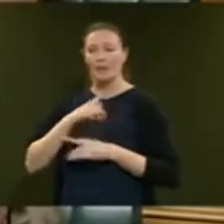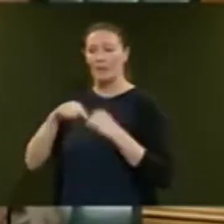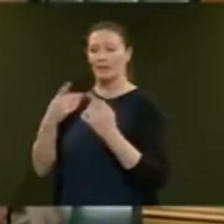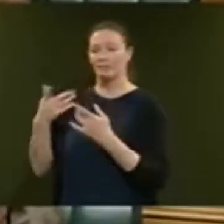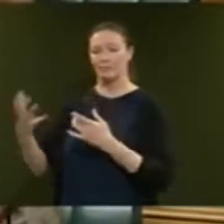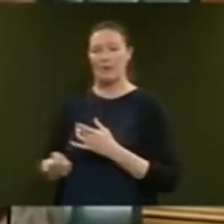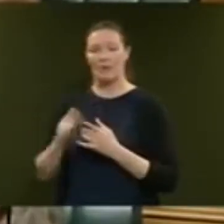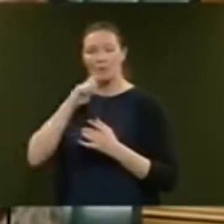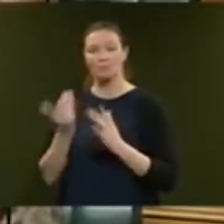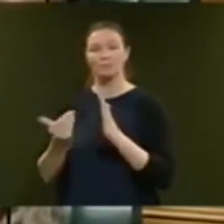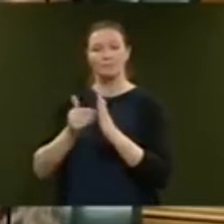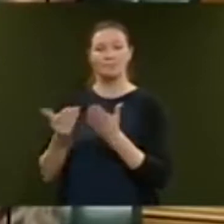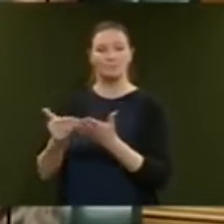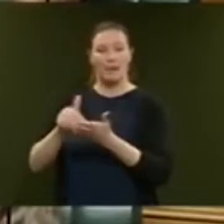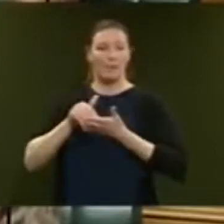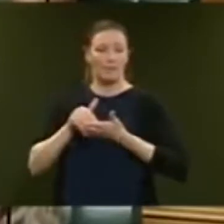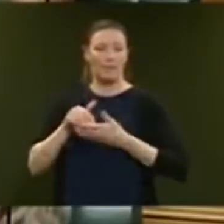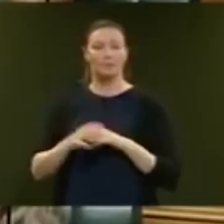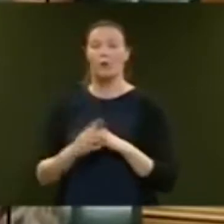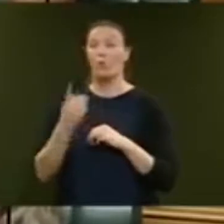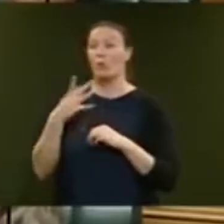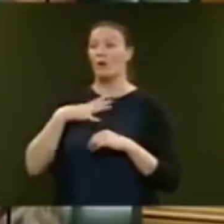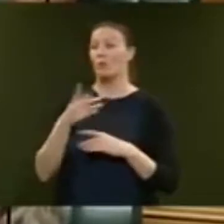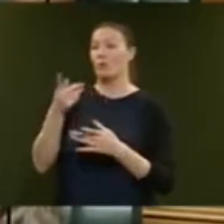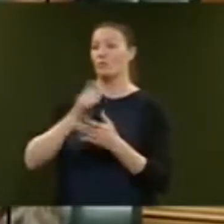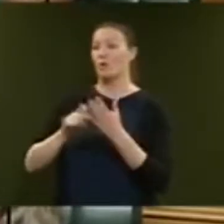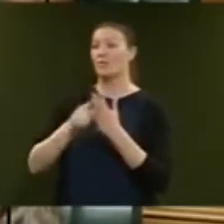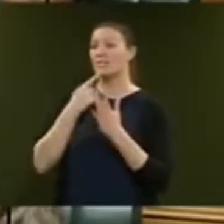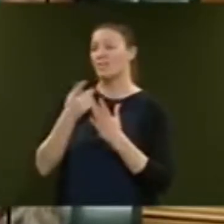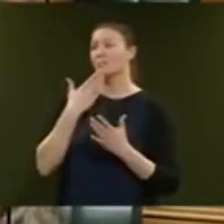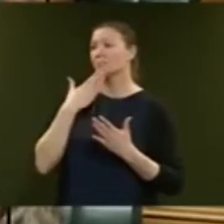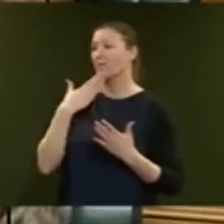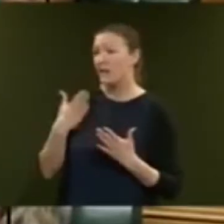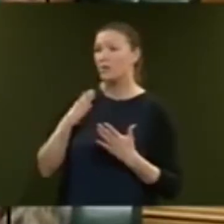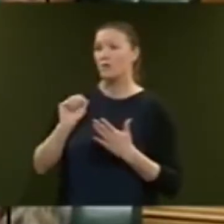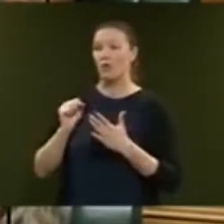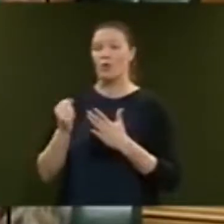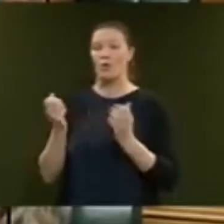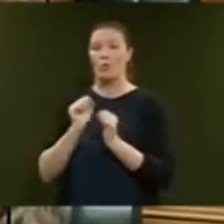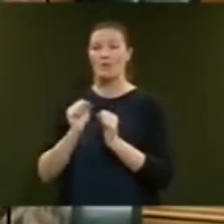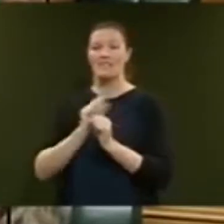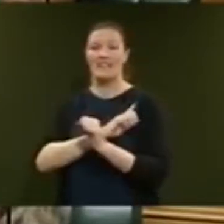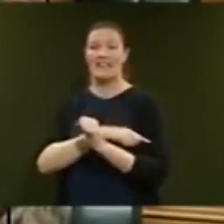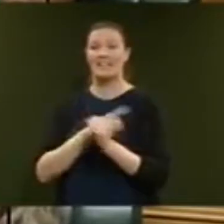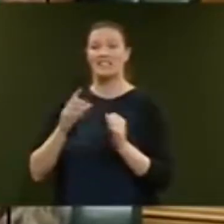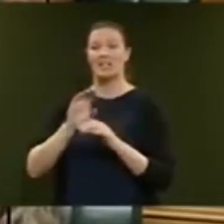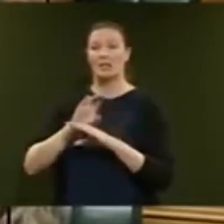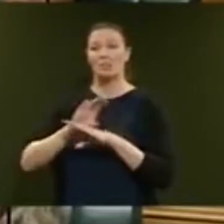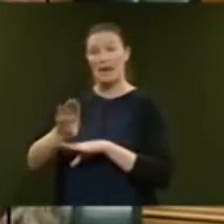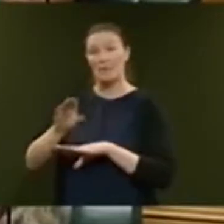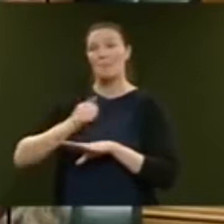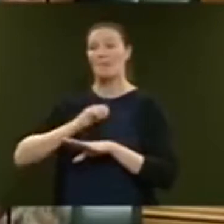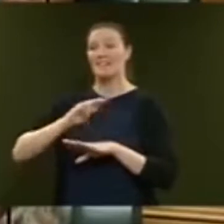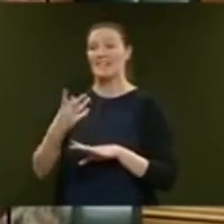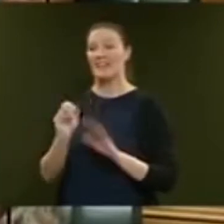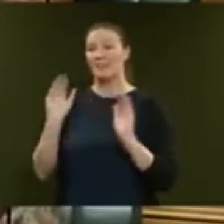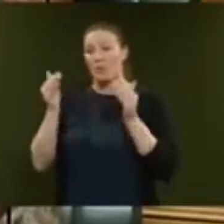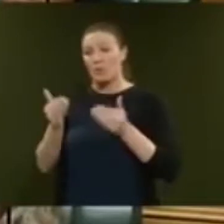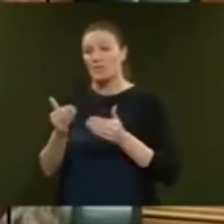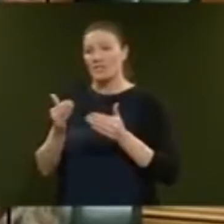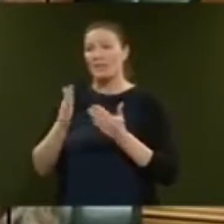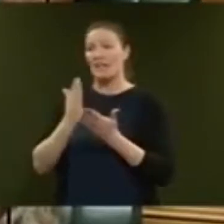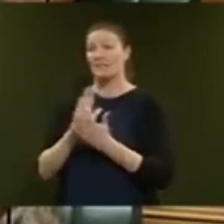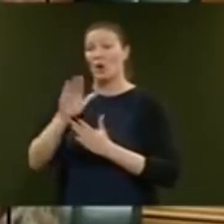One woman wrote, quote, thank you very much for the Winter Energy Payment. My son has autism and lives at home and gets supported living